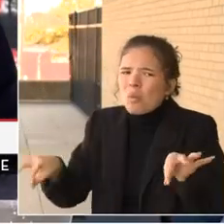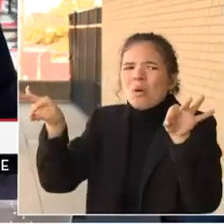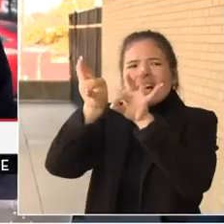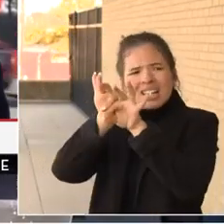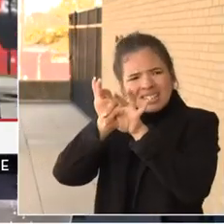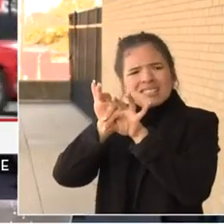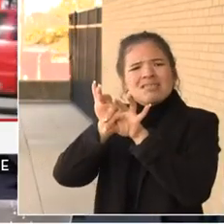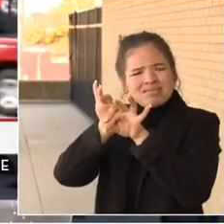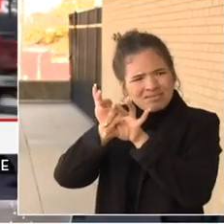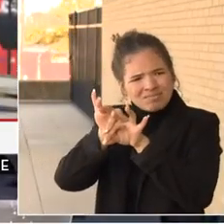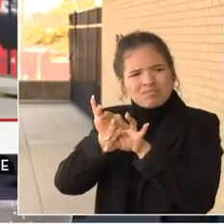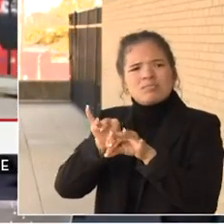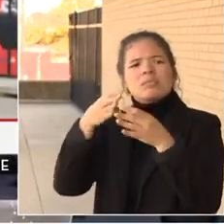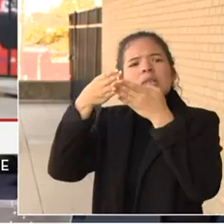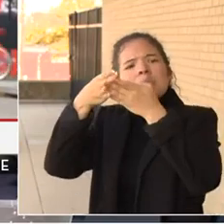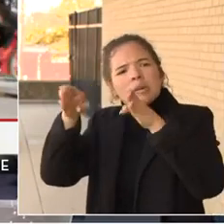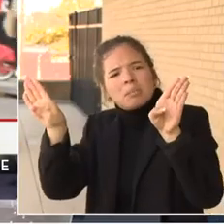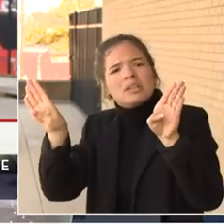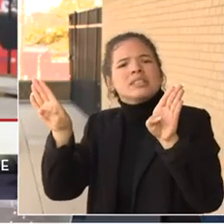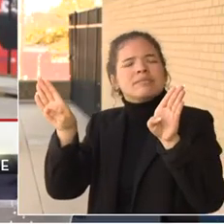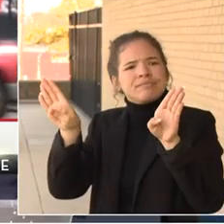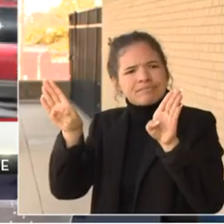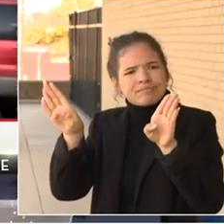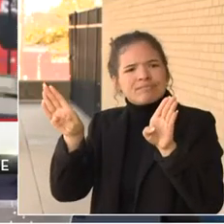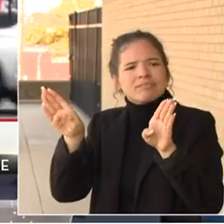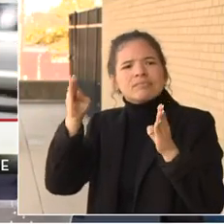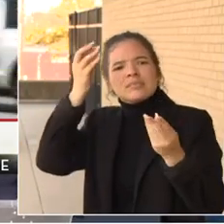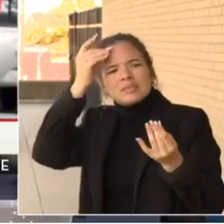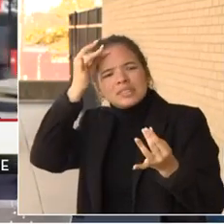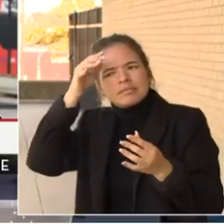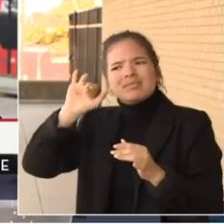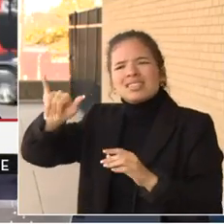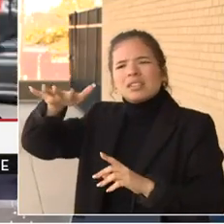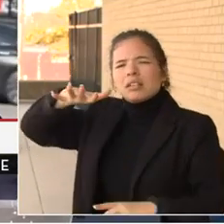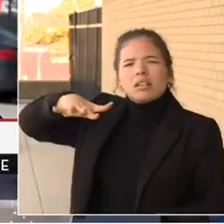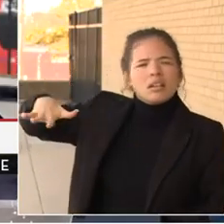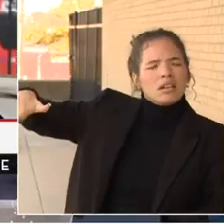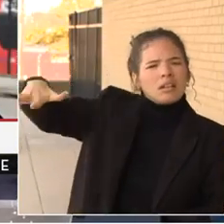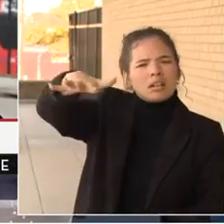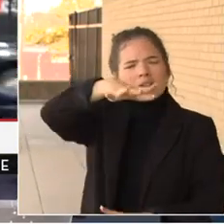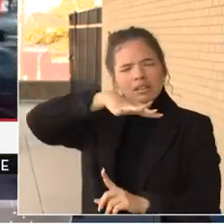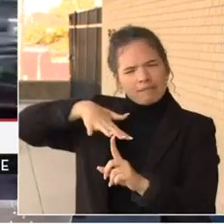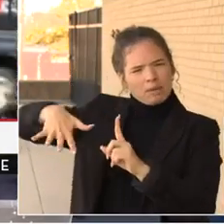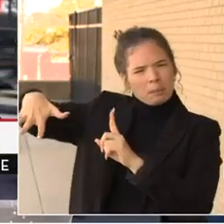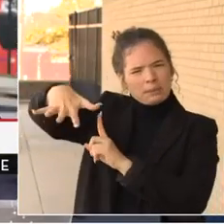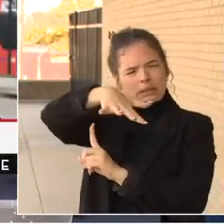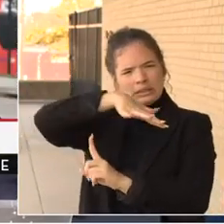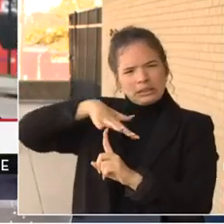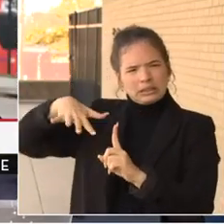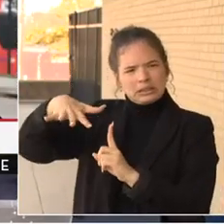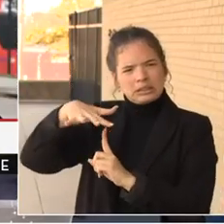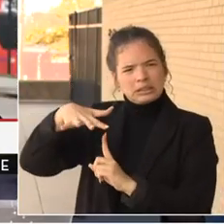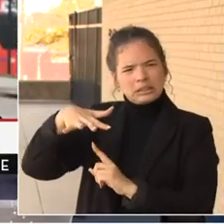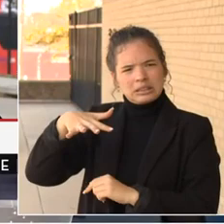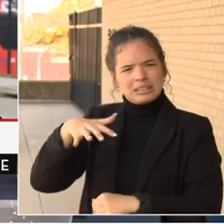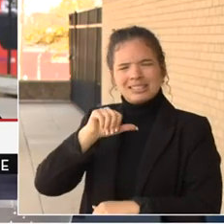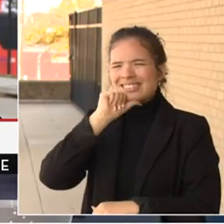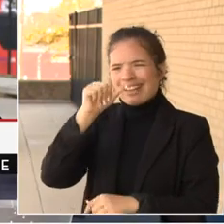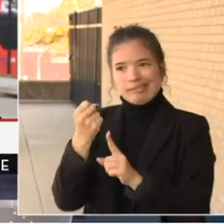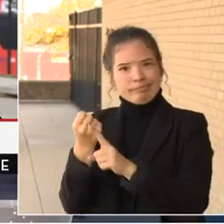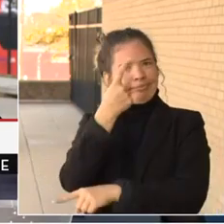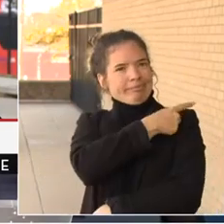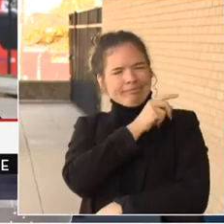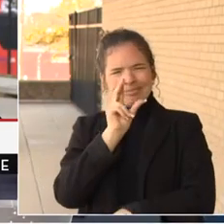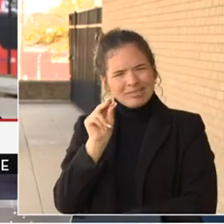the public has some context. Uh, this isn't unprecedented. In fact, uh, this used to be the case that